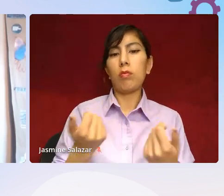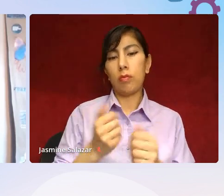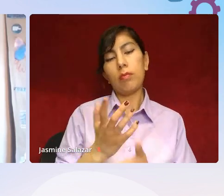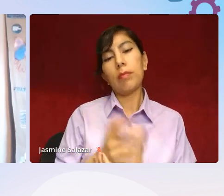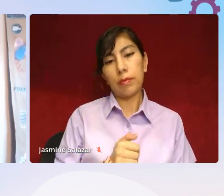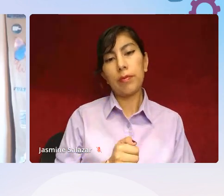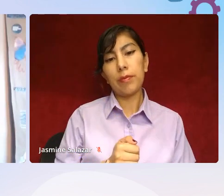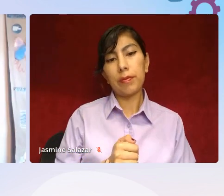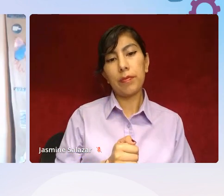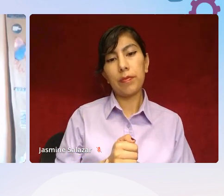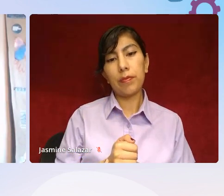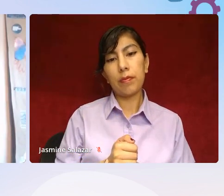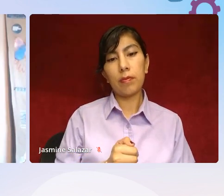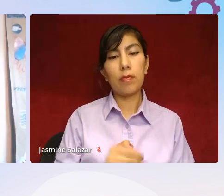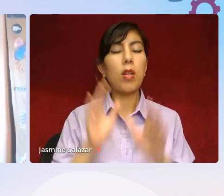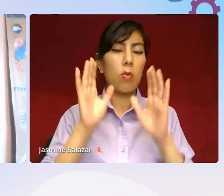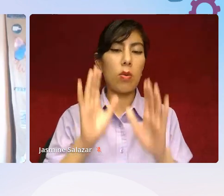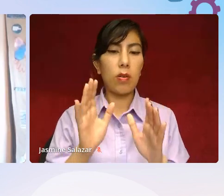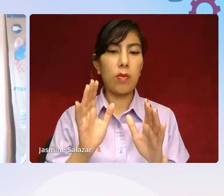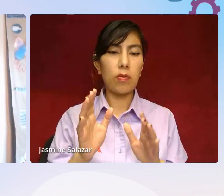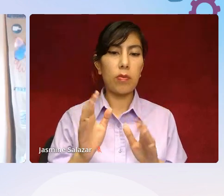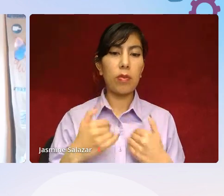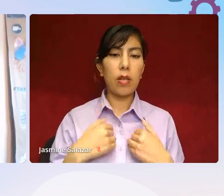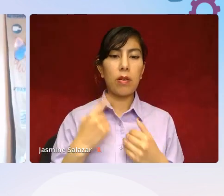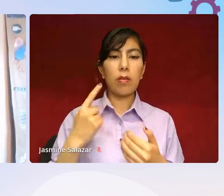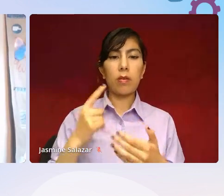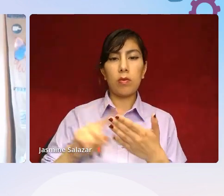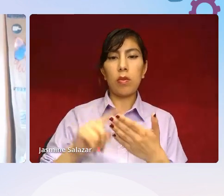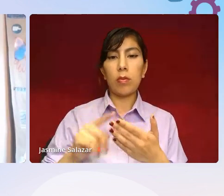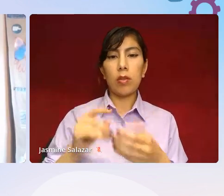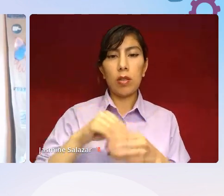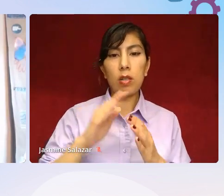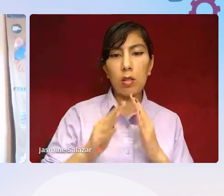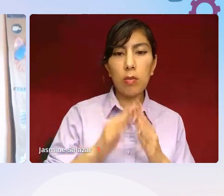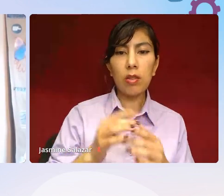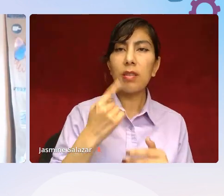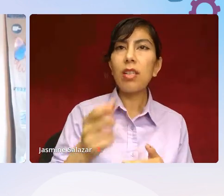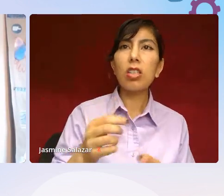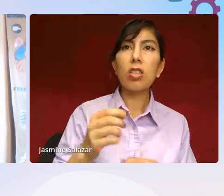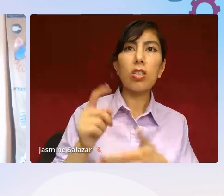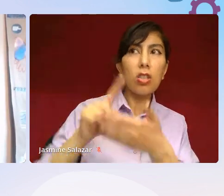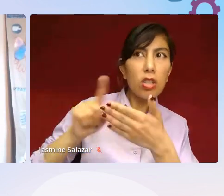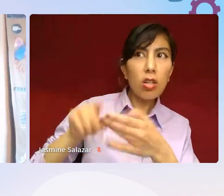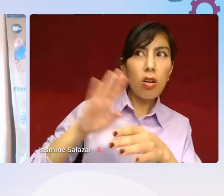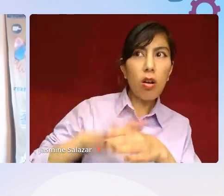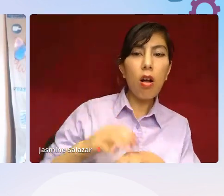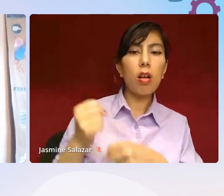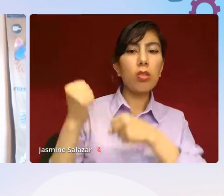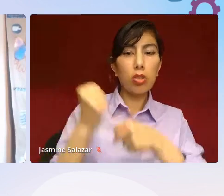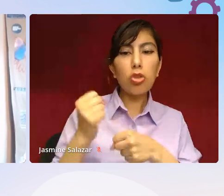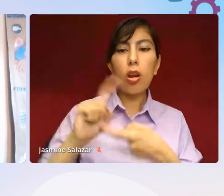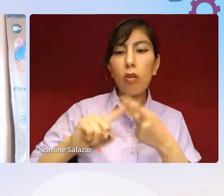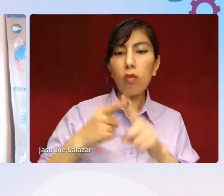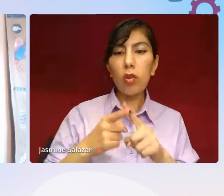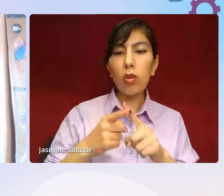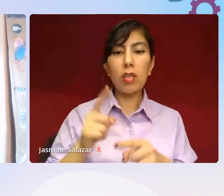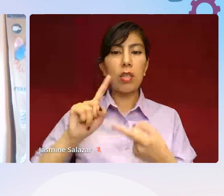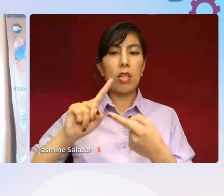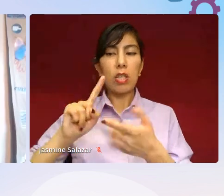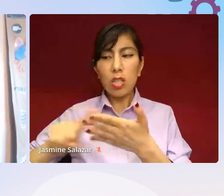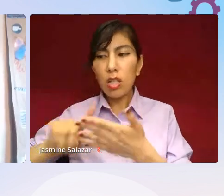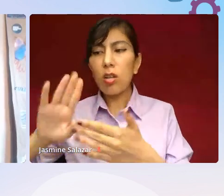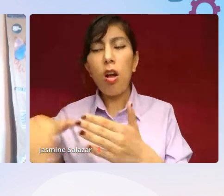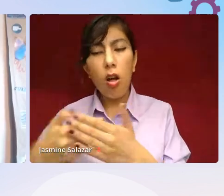Wonderful. And we have something in our community that we say, check on your strong friends. Yeah, check in on strong friends, check in on all of our friends,